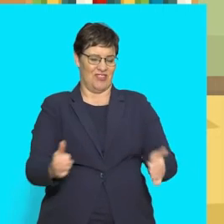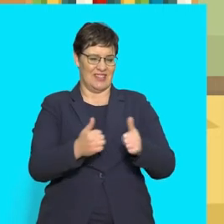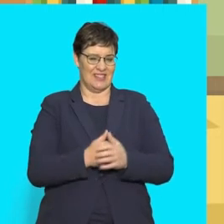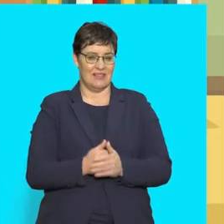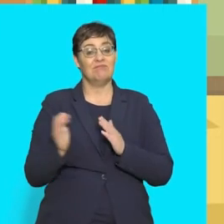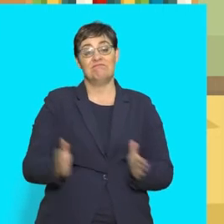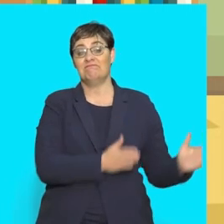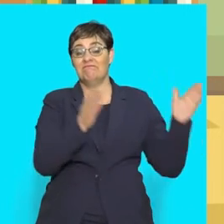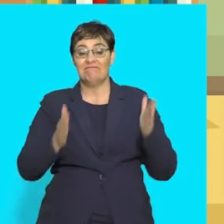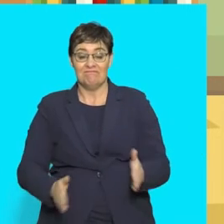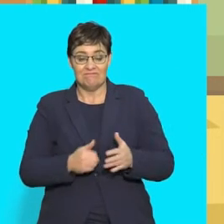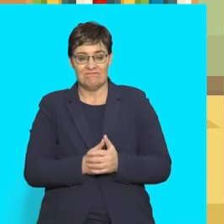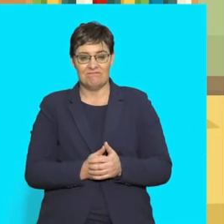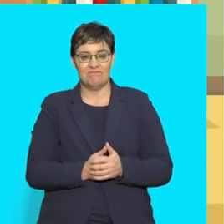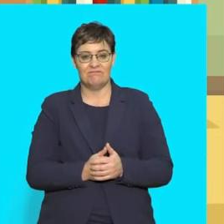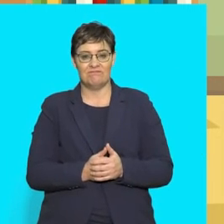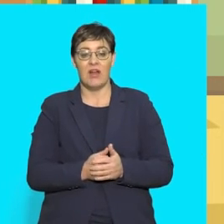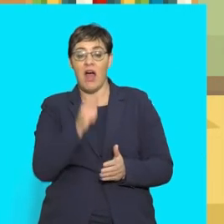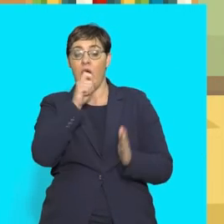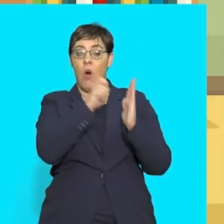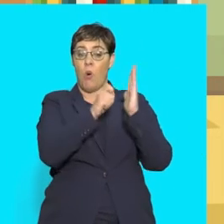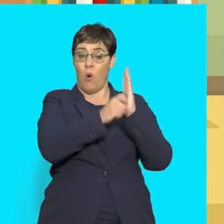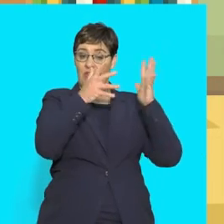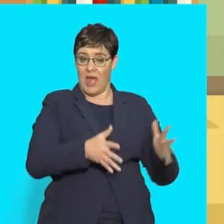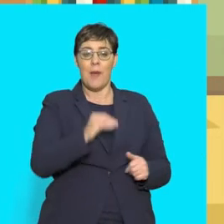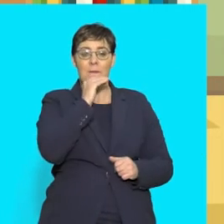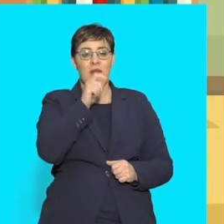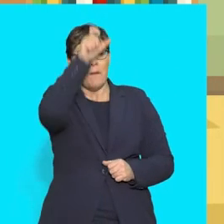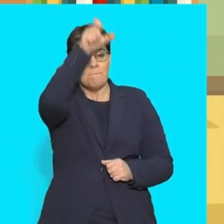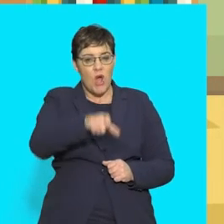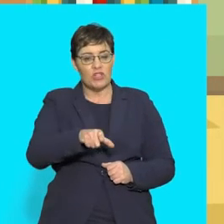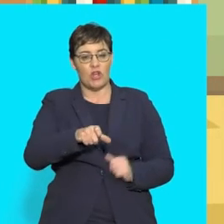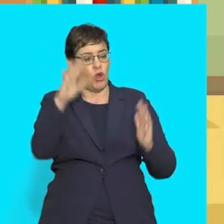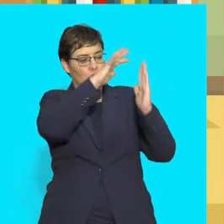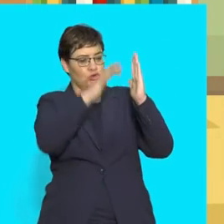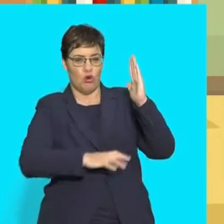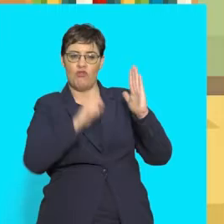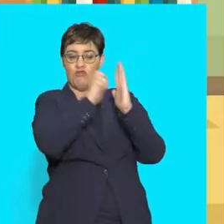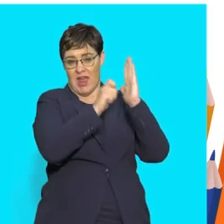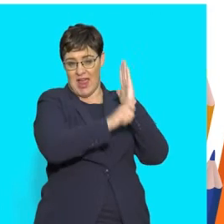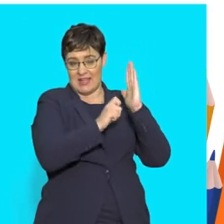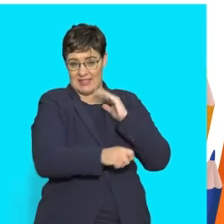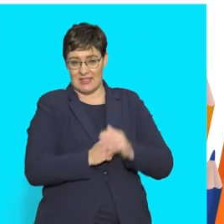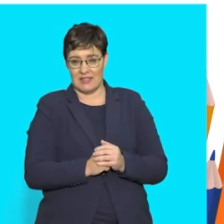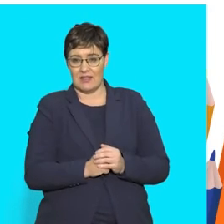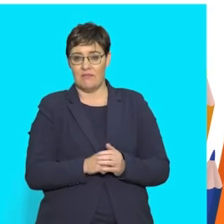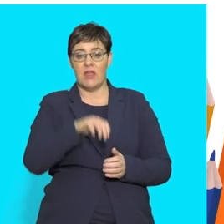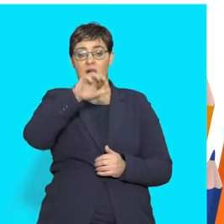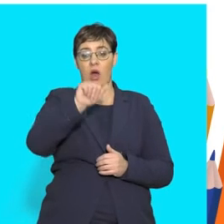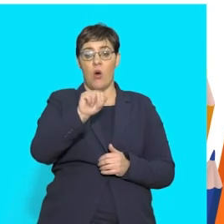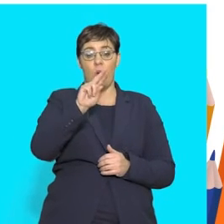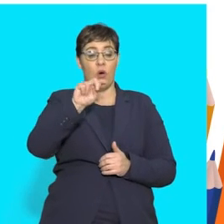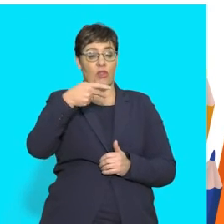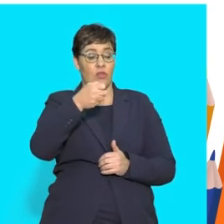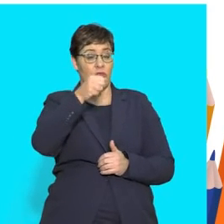11. again. 11. author is someone who writes a story. 12. the author wrote a funny book